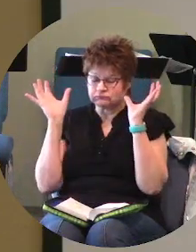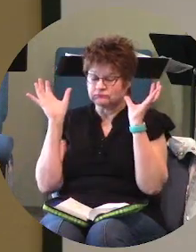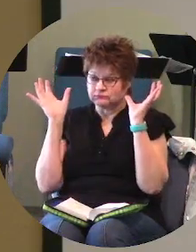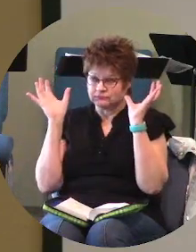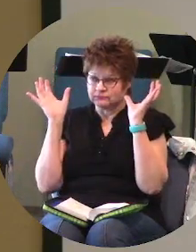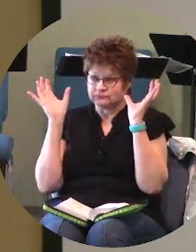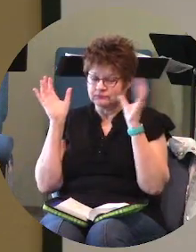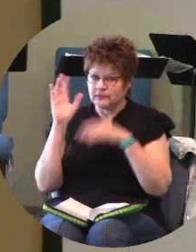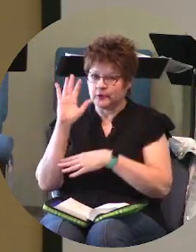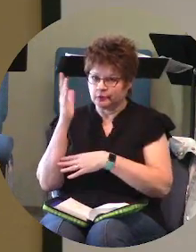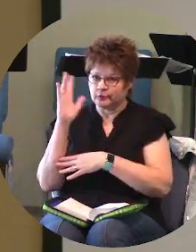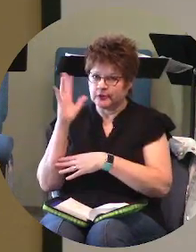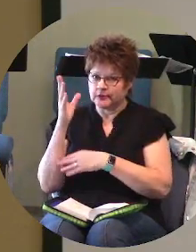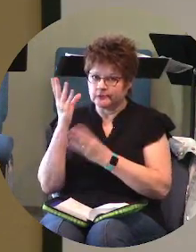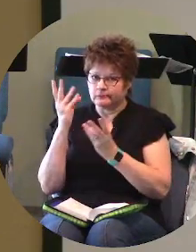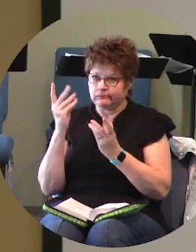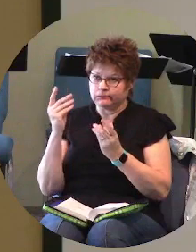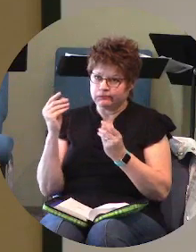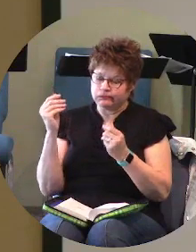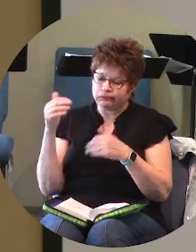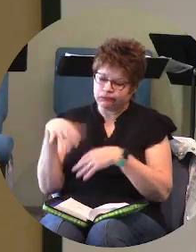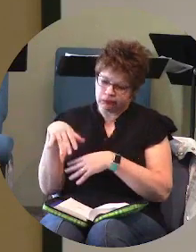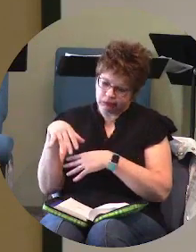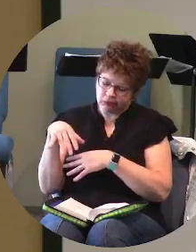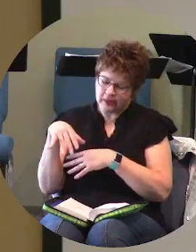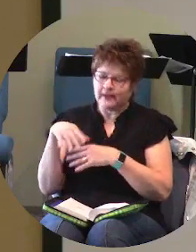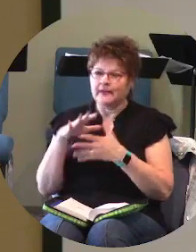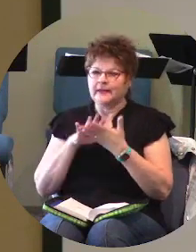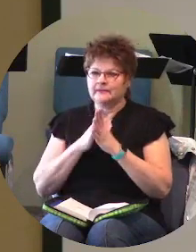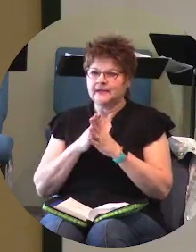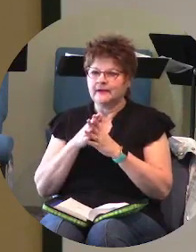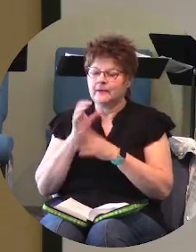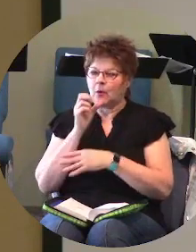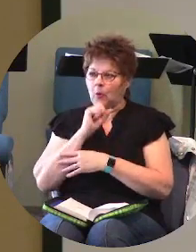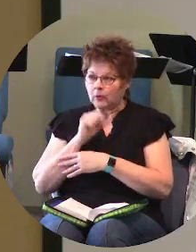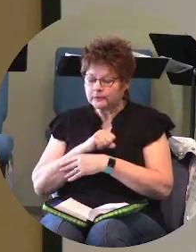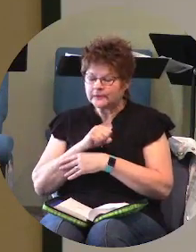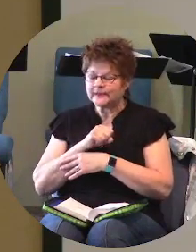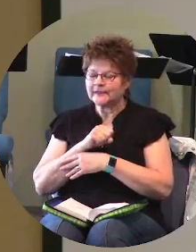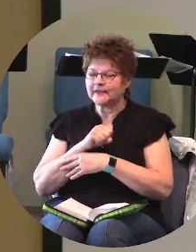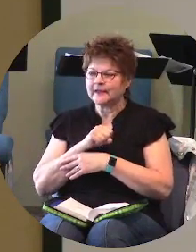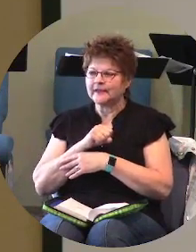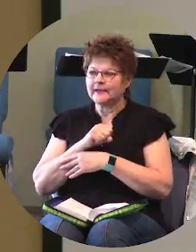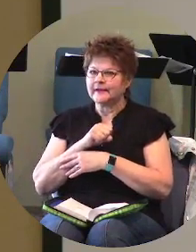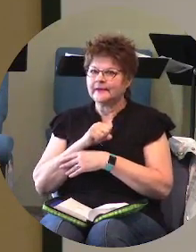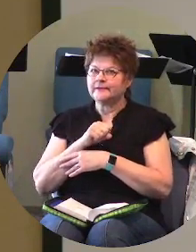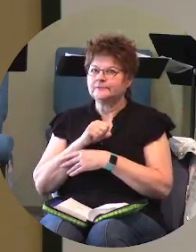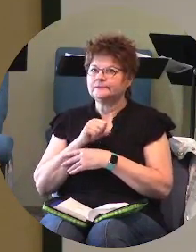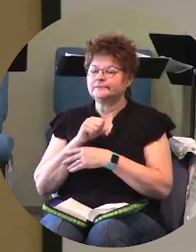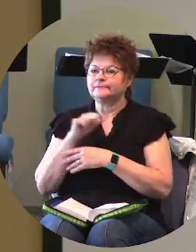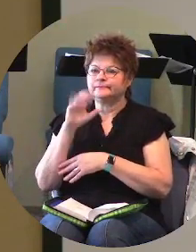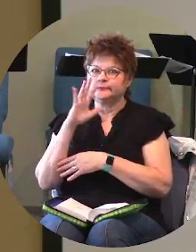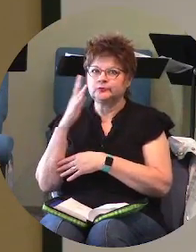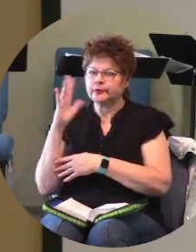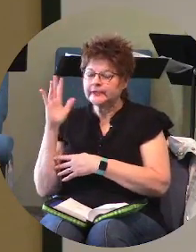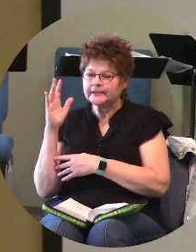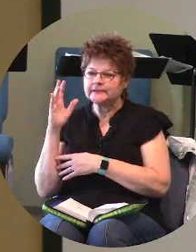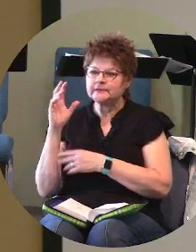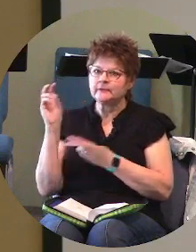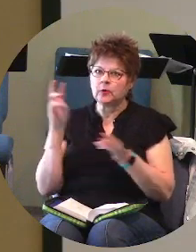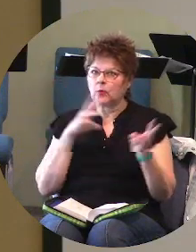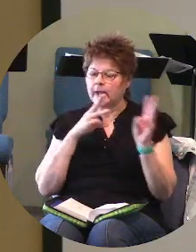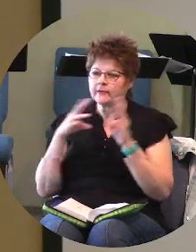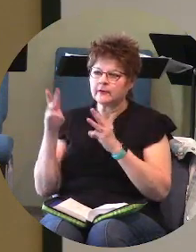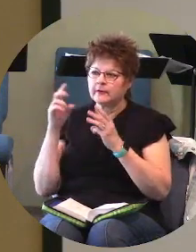trees wither trees get old trees go through weather and through through